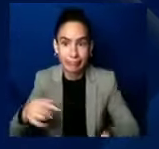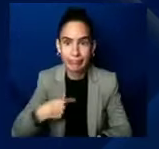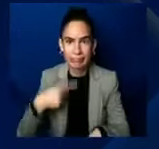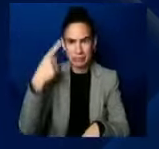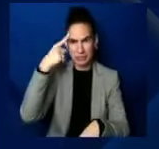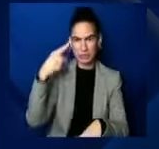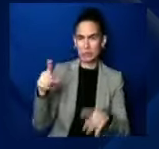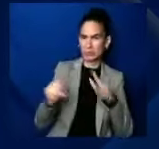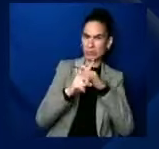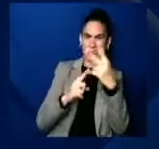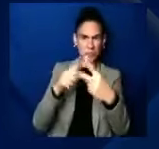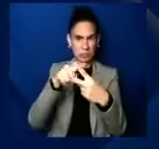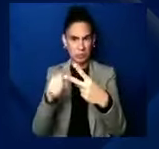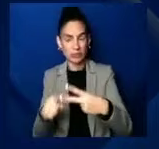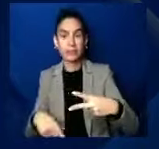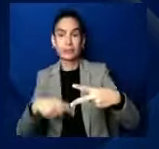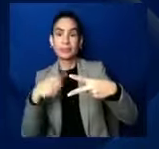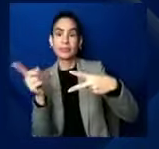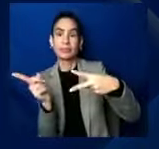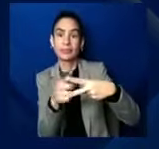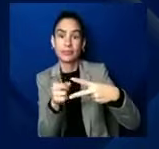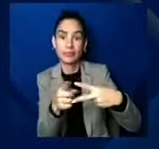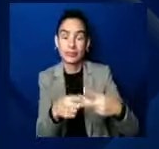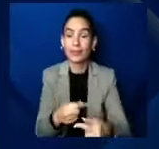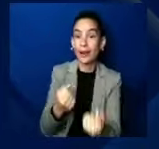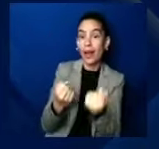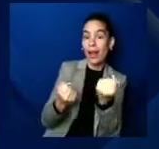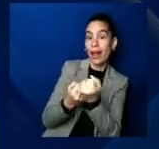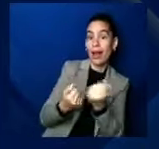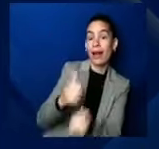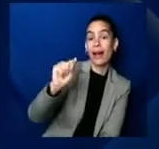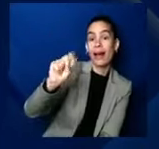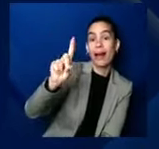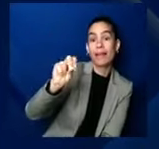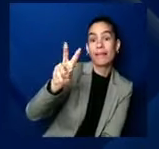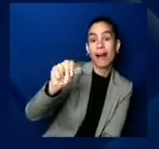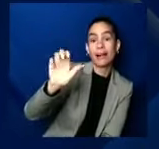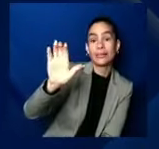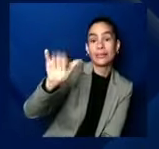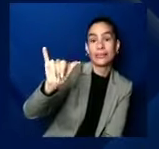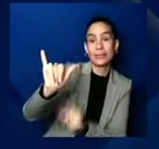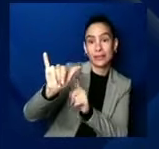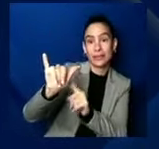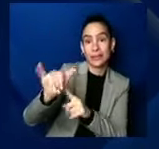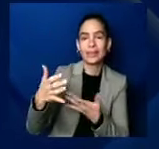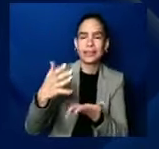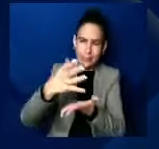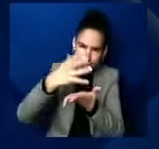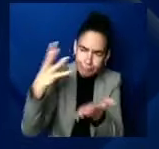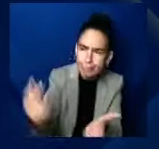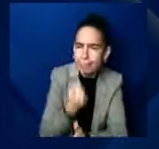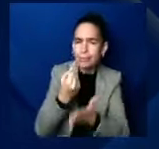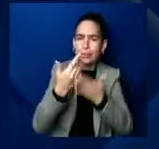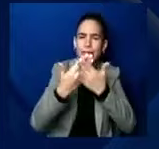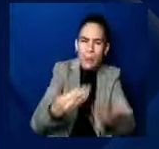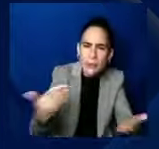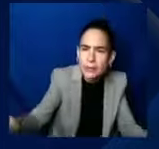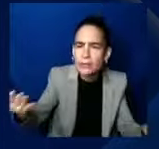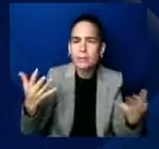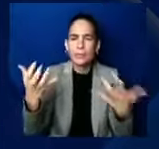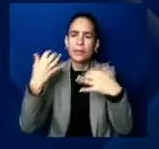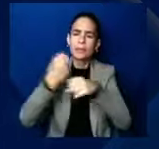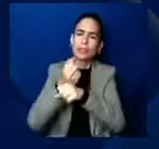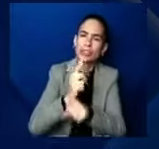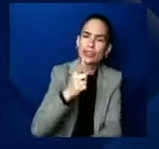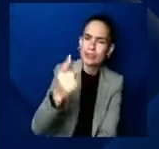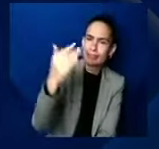is, um, advocacy. So making sure that you are tapping into resources so that you can make sure that you are informed and you are empowered